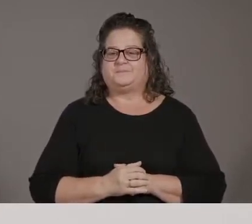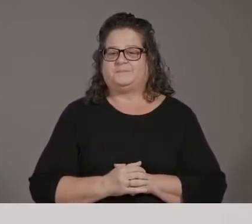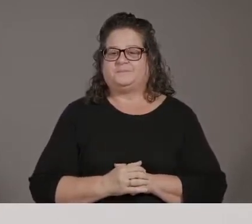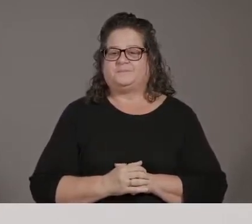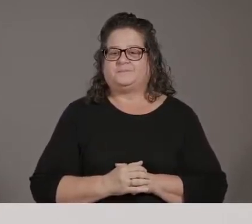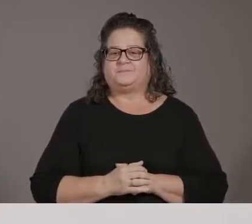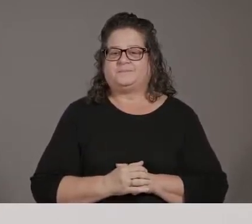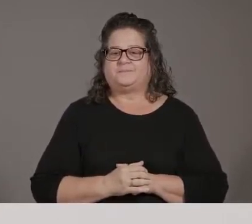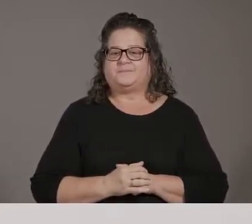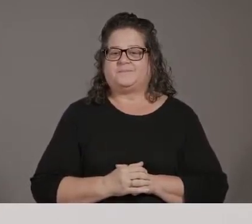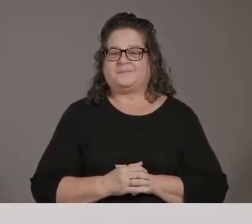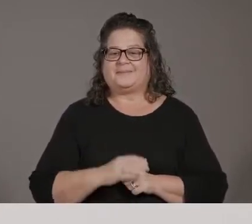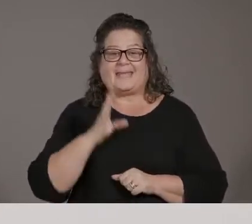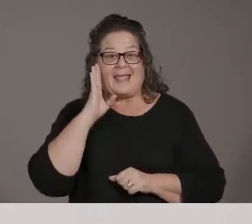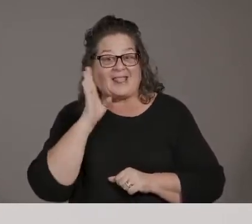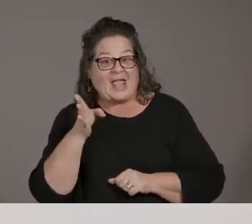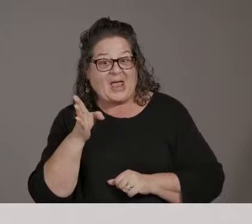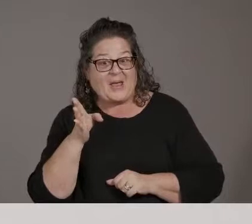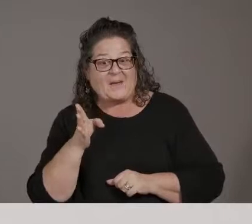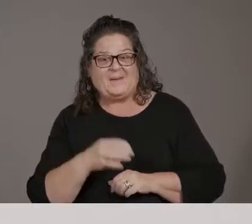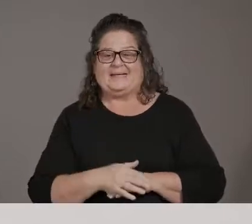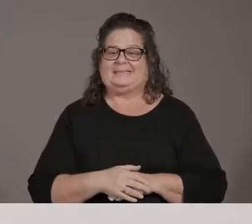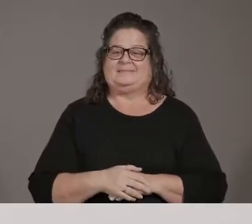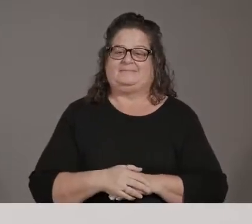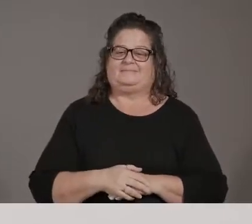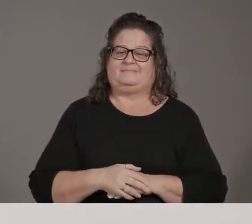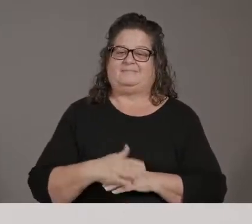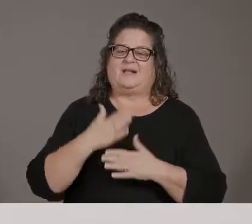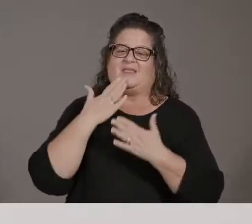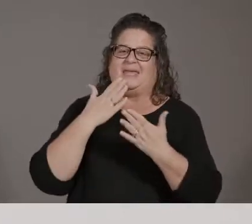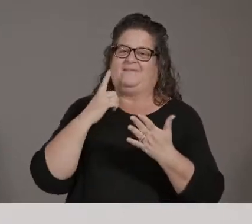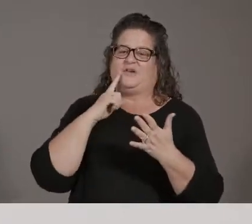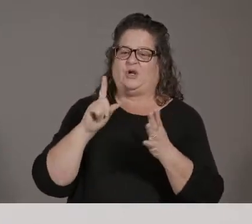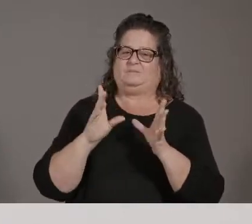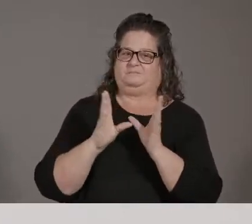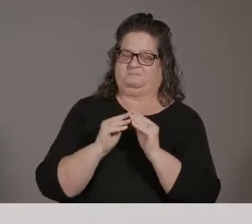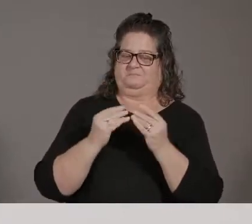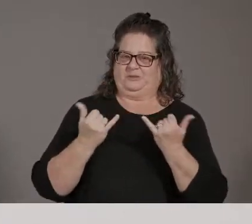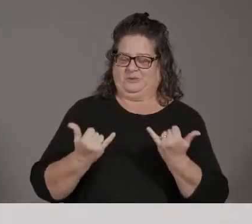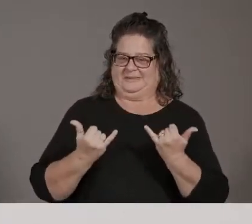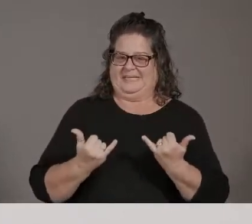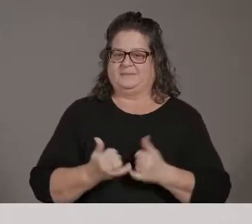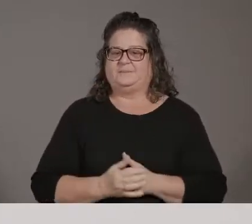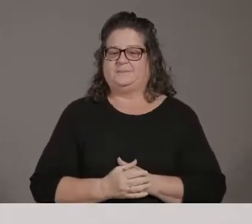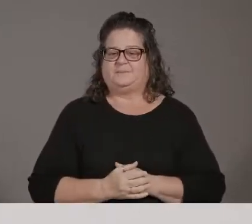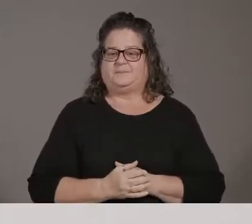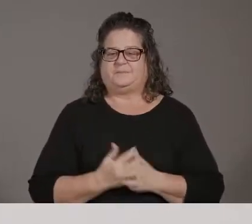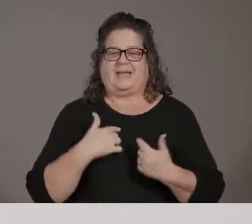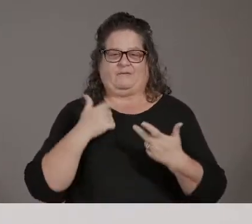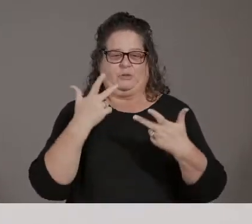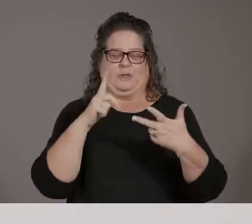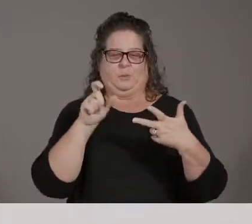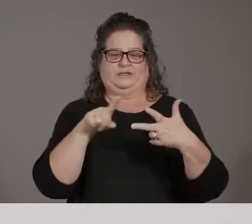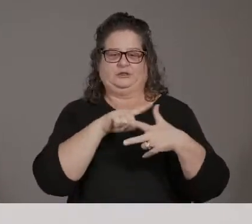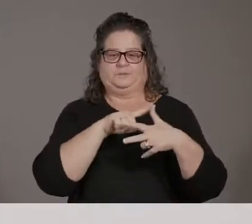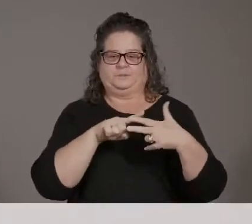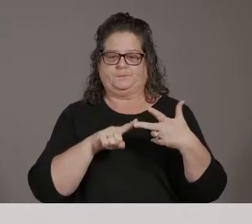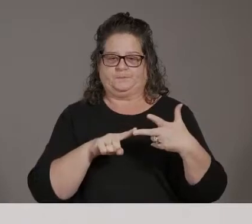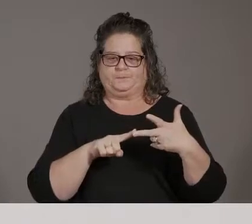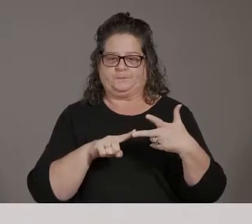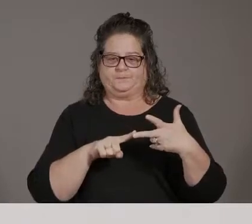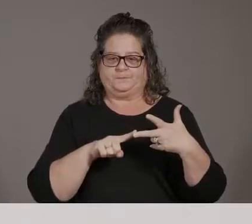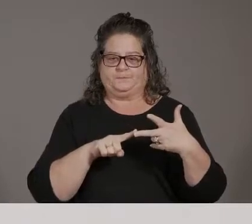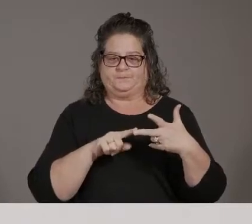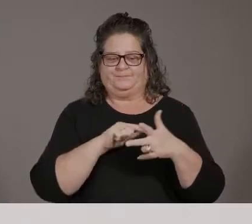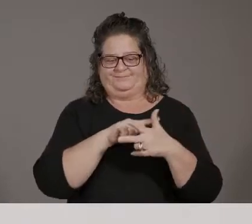Hello. Thank for doing this. This is Friday. I have three questions, but they're all just like related. Okay.